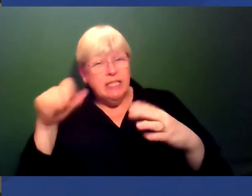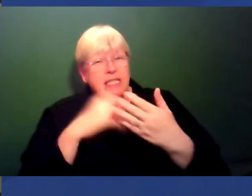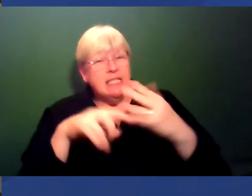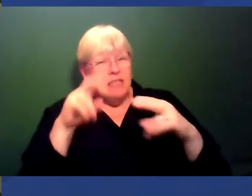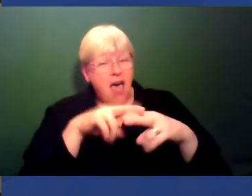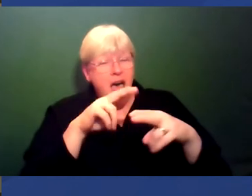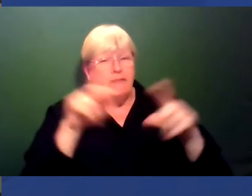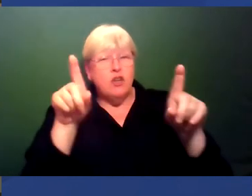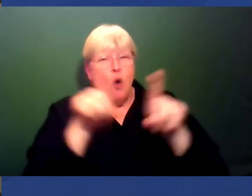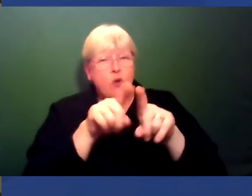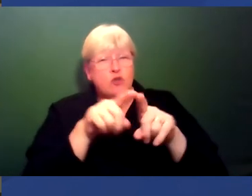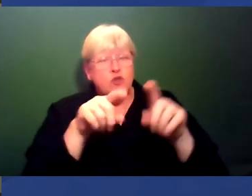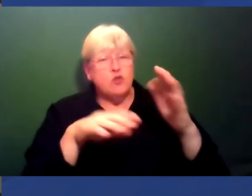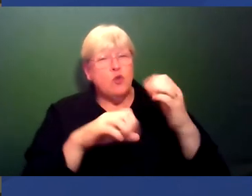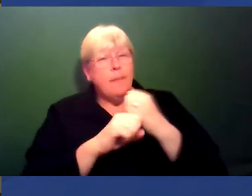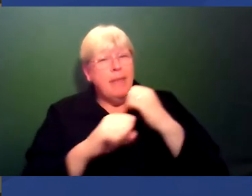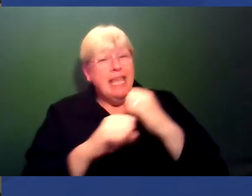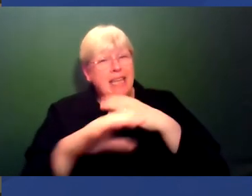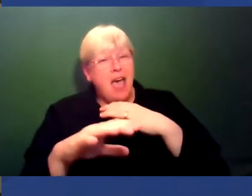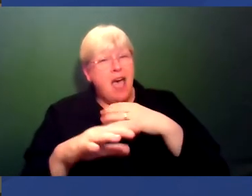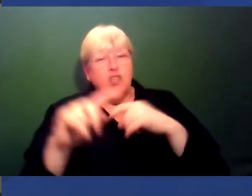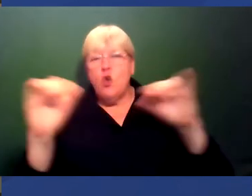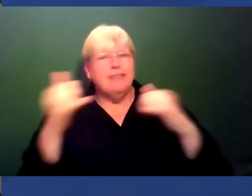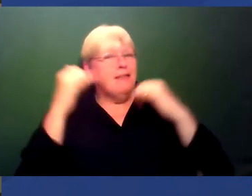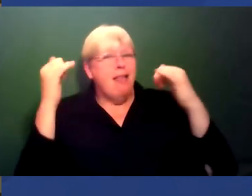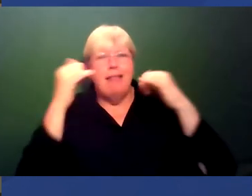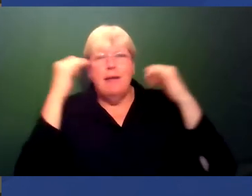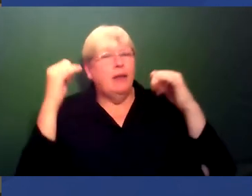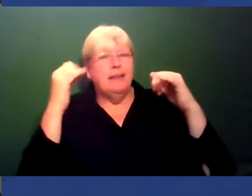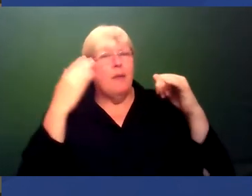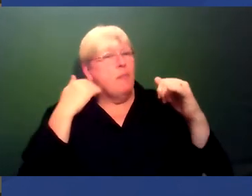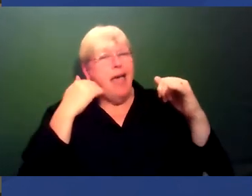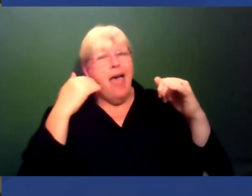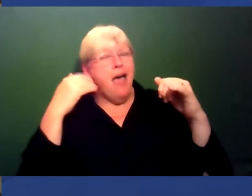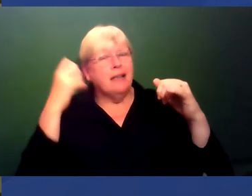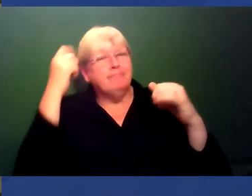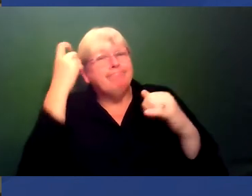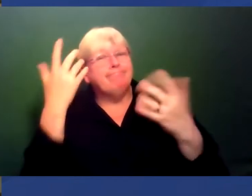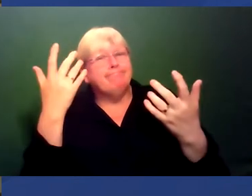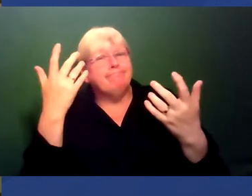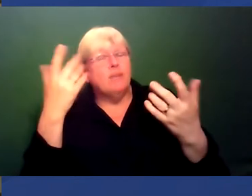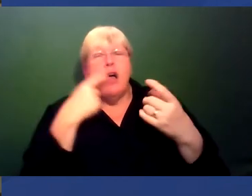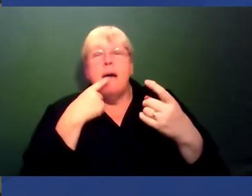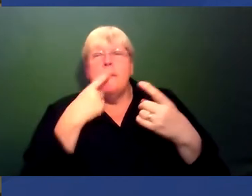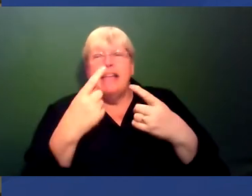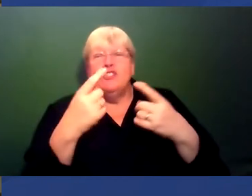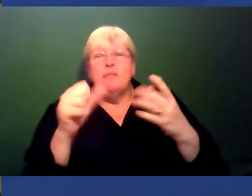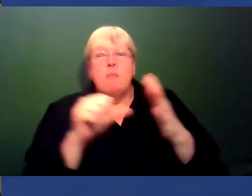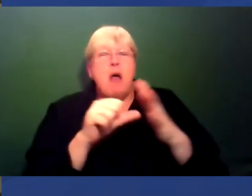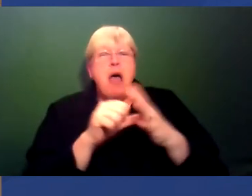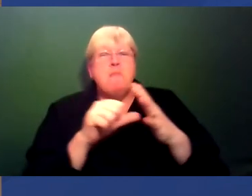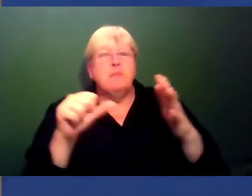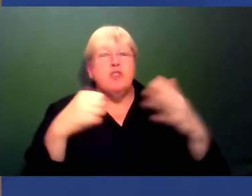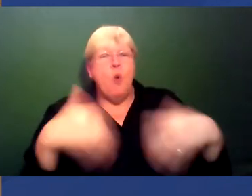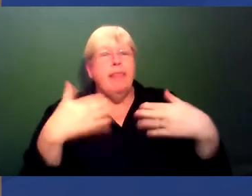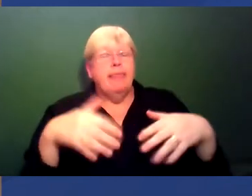also the media not celebrating black innovations but are mentioning black problems? Yeah,